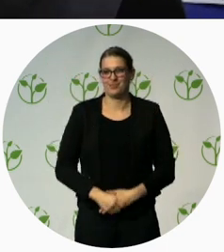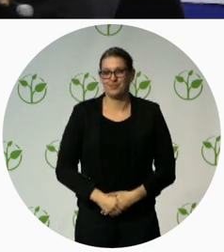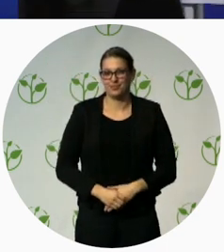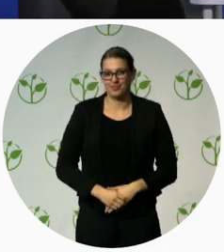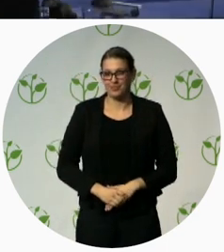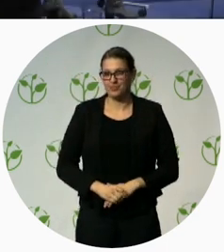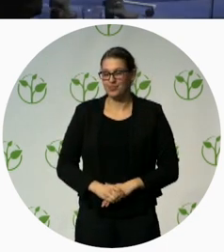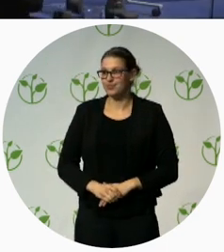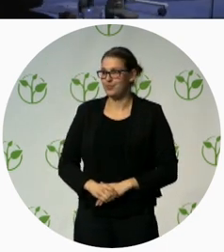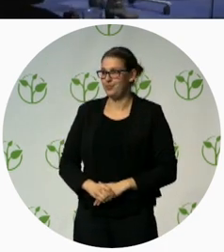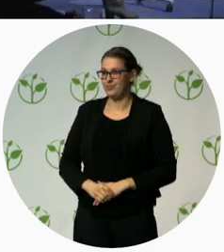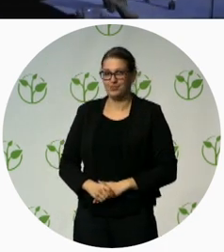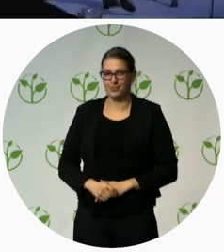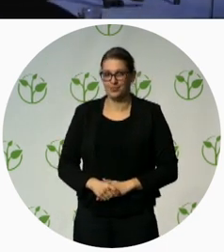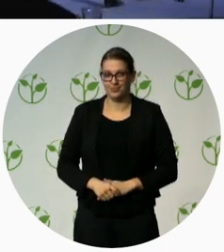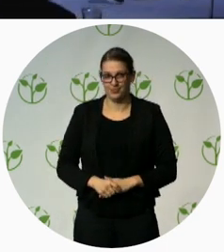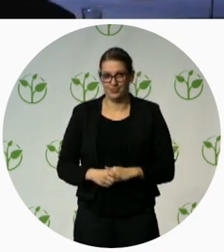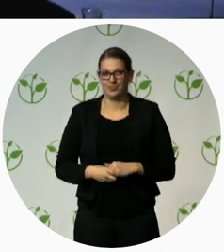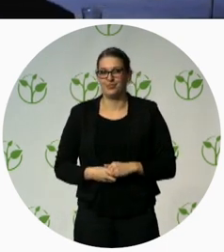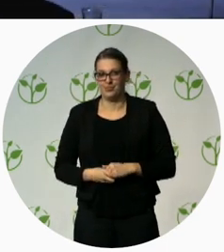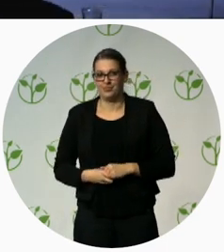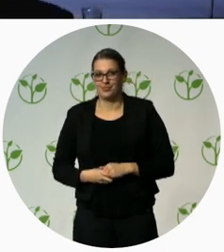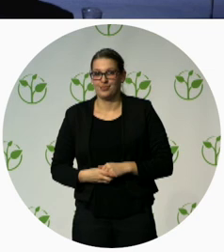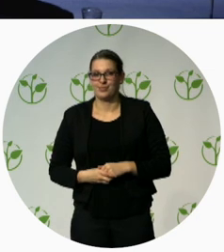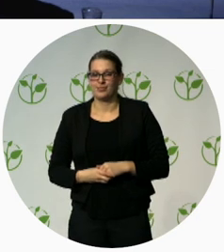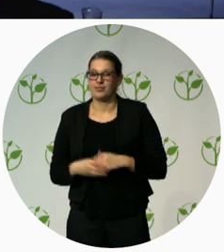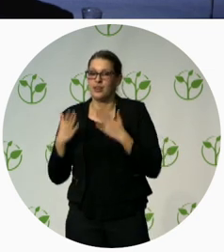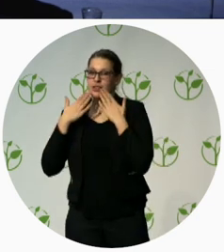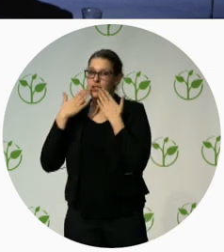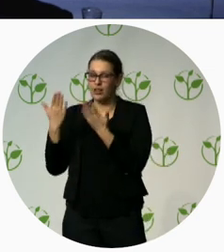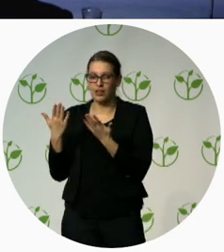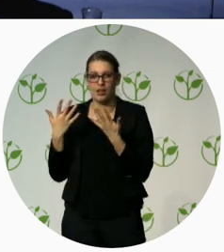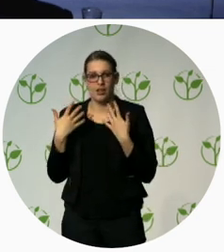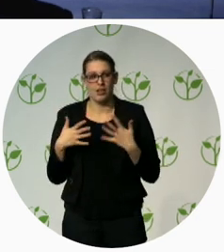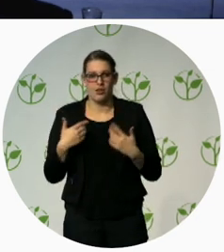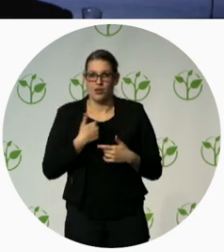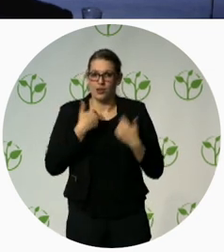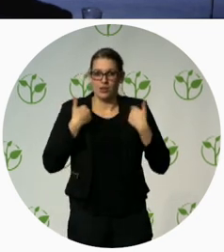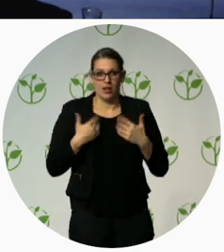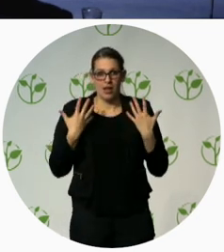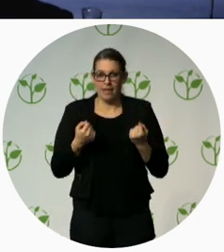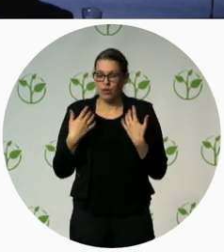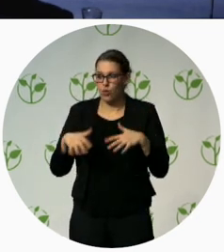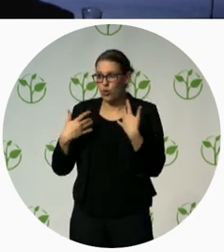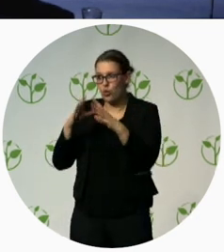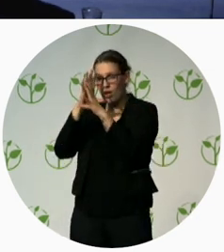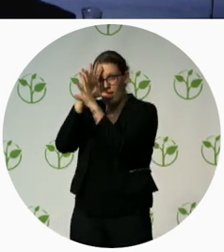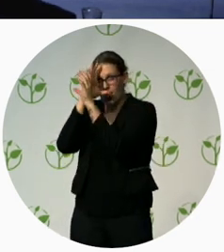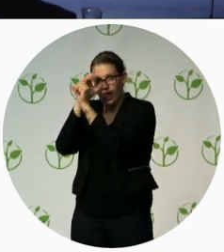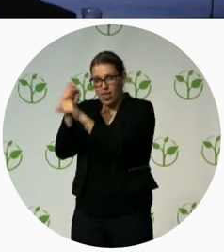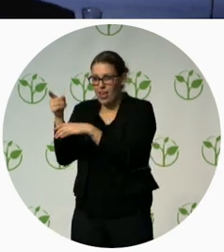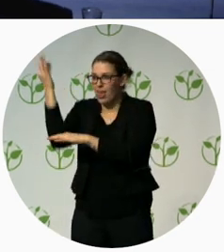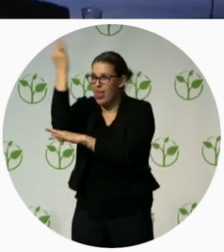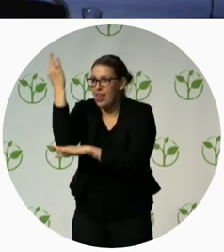Thank you very much indeed. I continue to be in awe of your ability to do that. And I'm also in awe of the great work that's going on